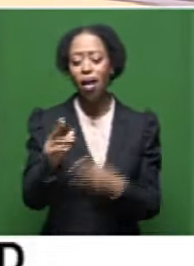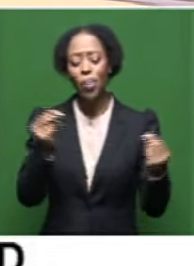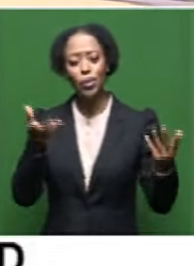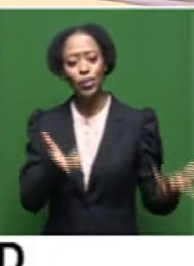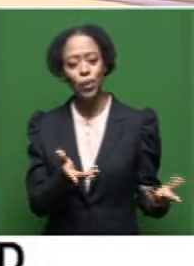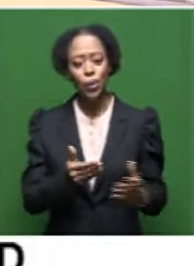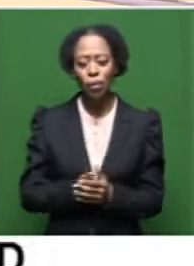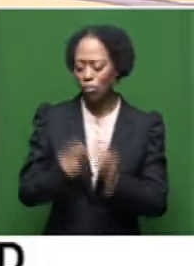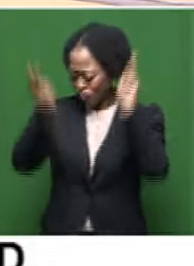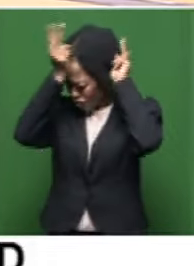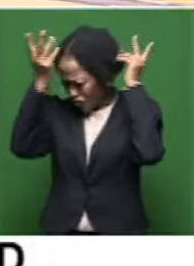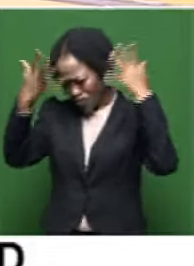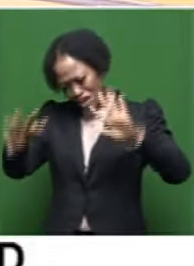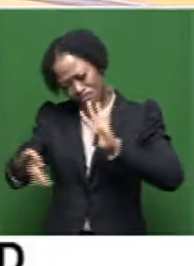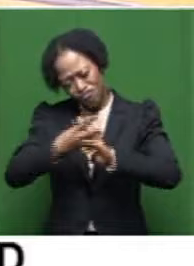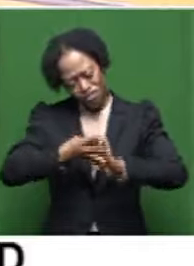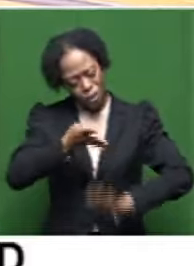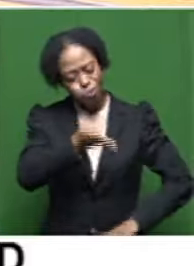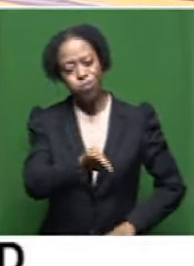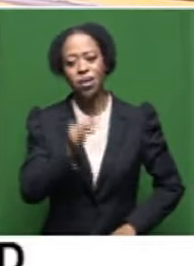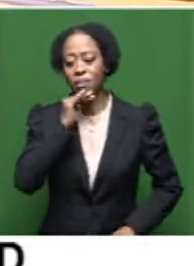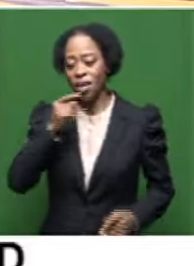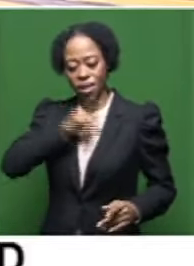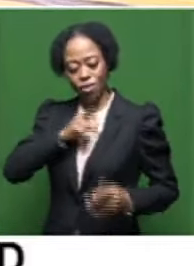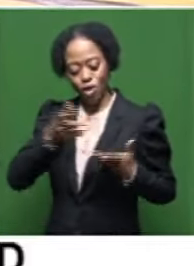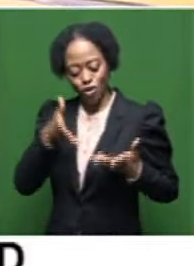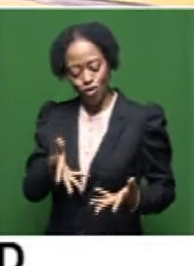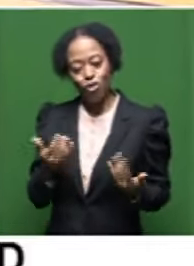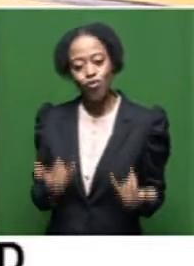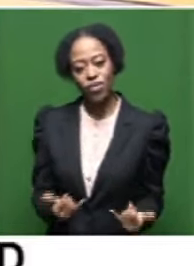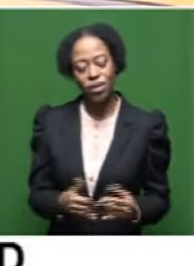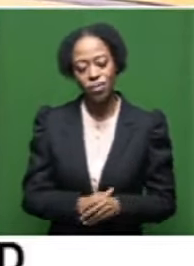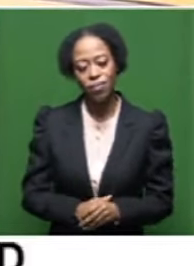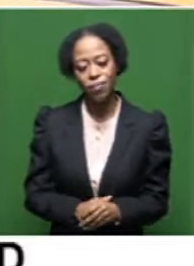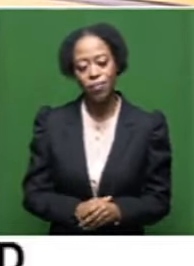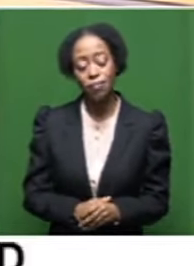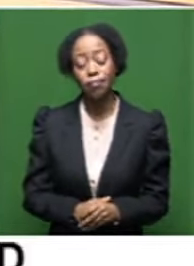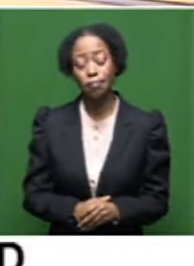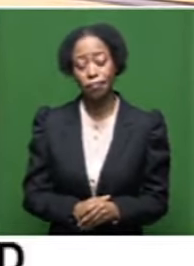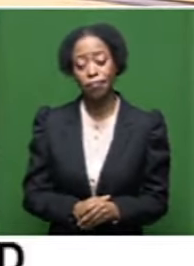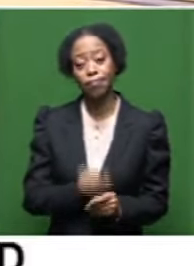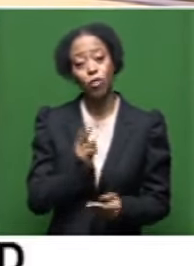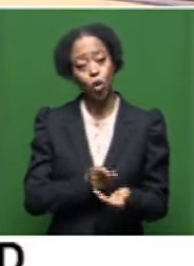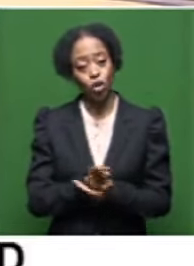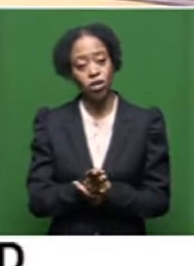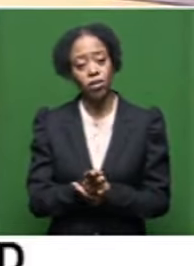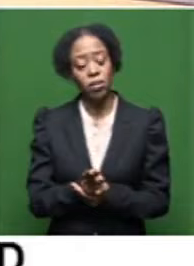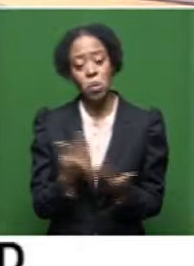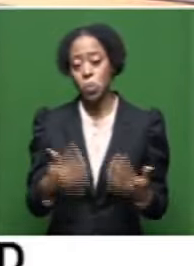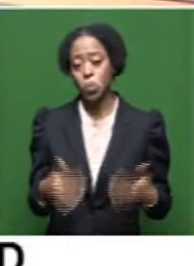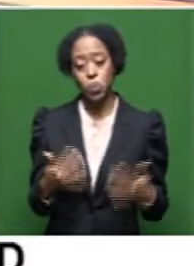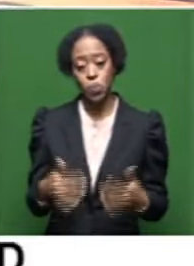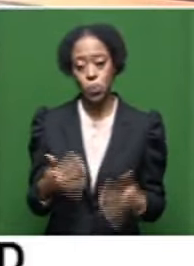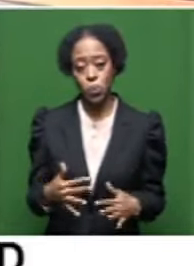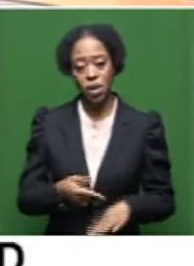did. Spent some time in jail. All of that made him the man who he was. He was honest about the story of